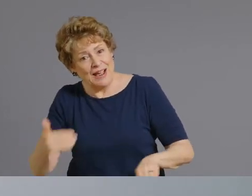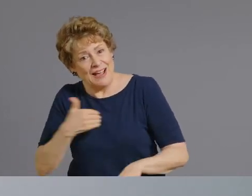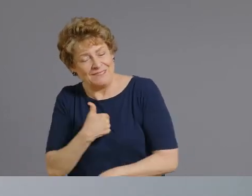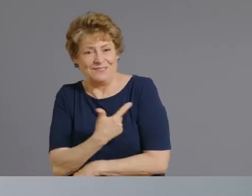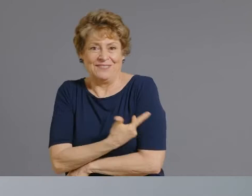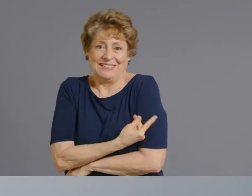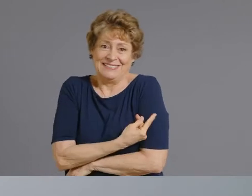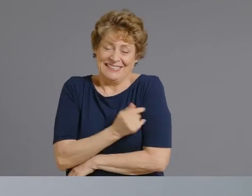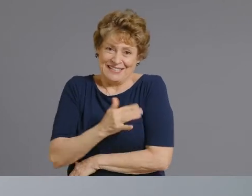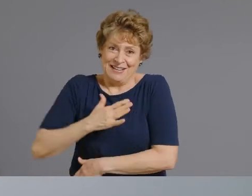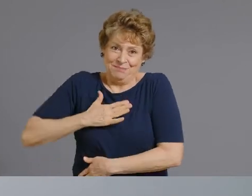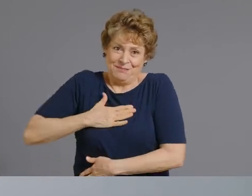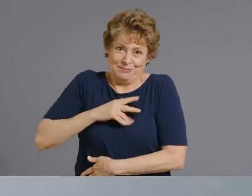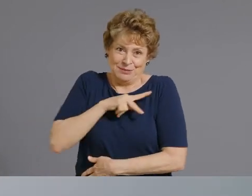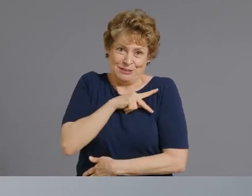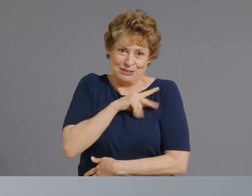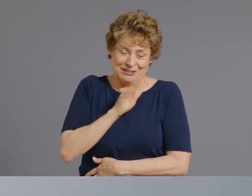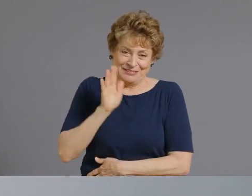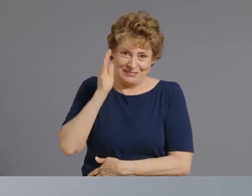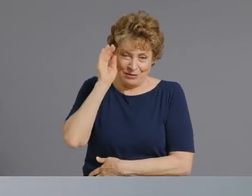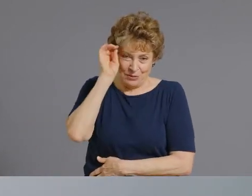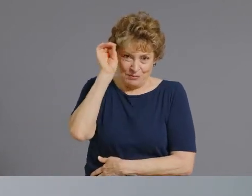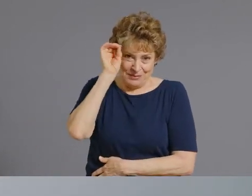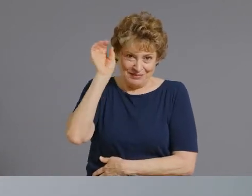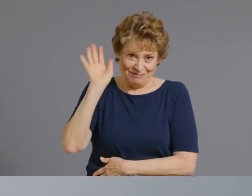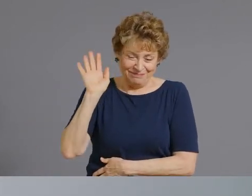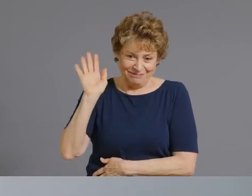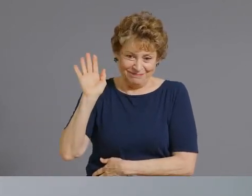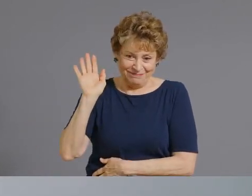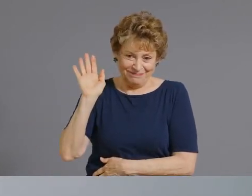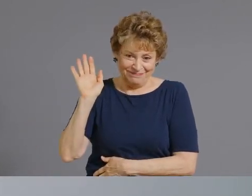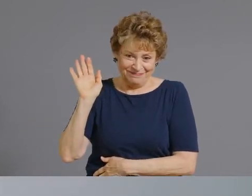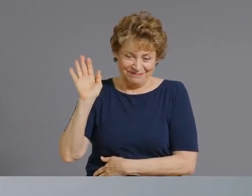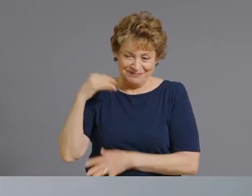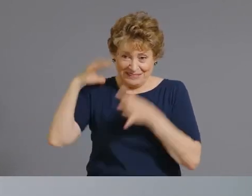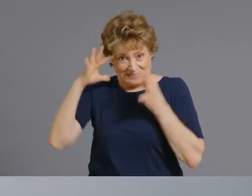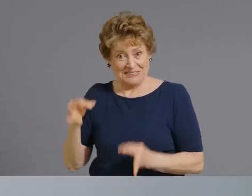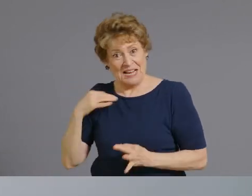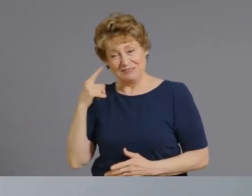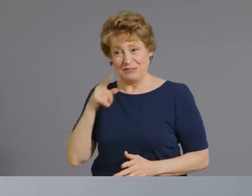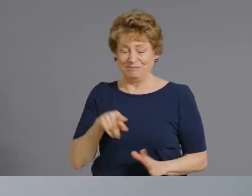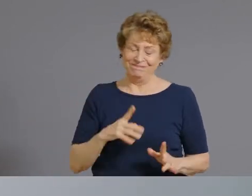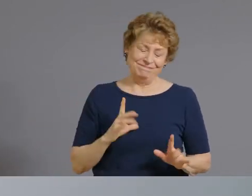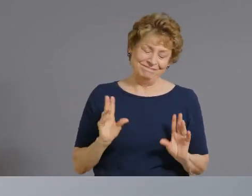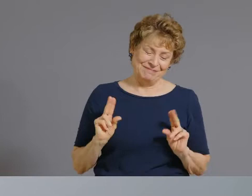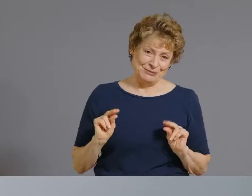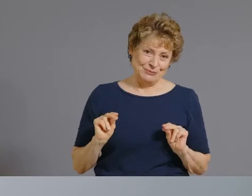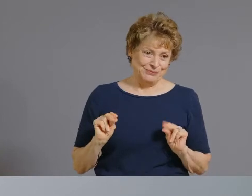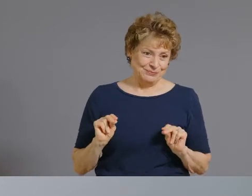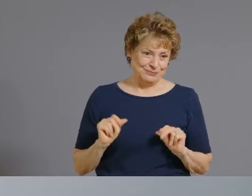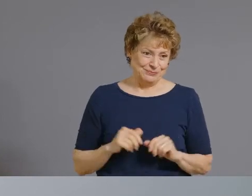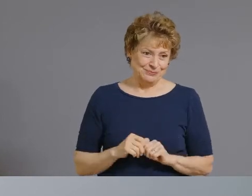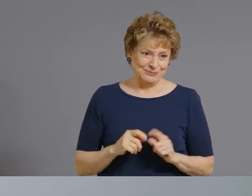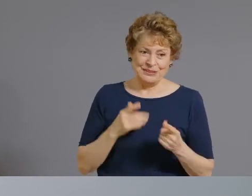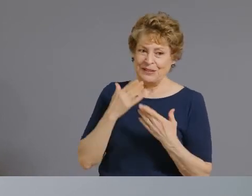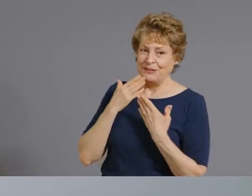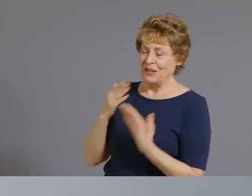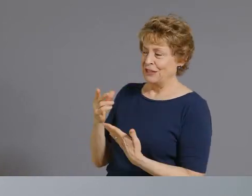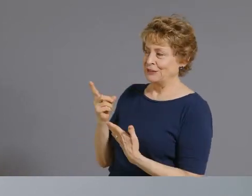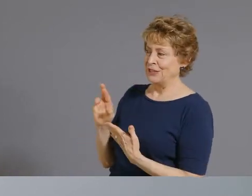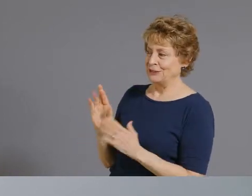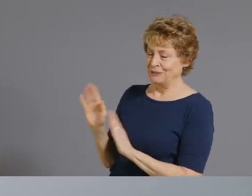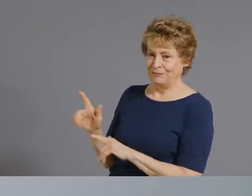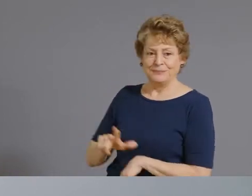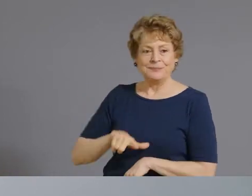oh come on anyway thank you doctor thanks howie now to bud foster tucson hi